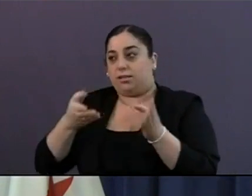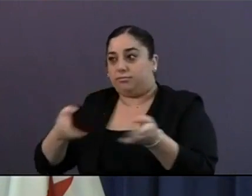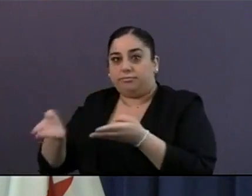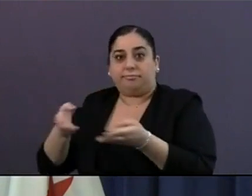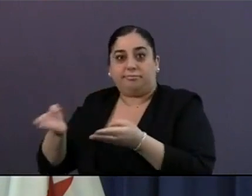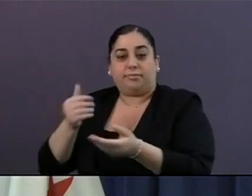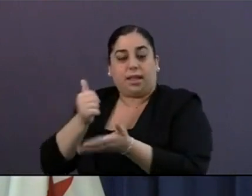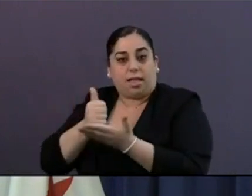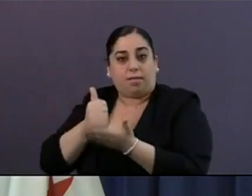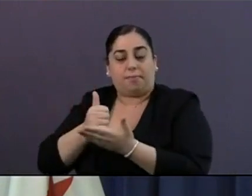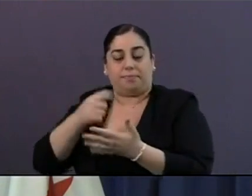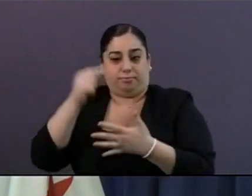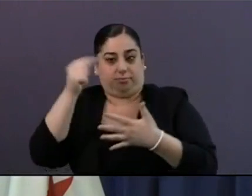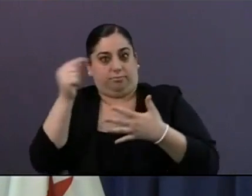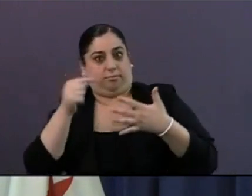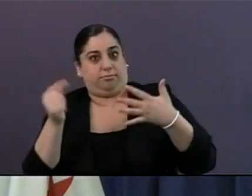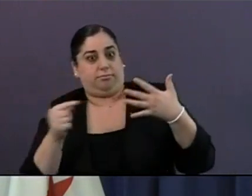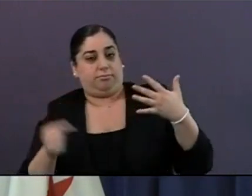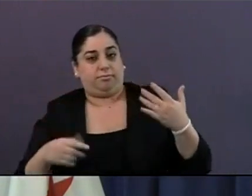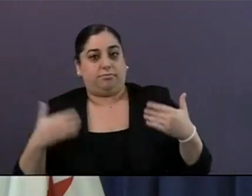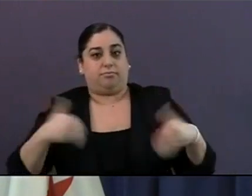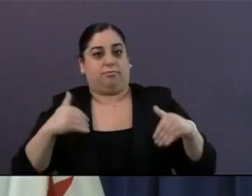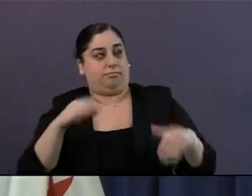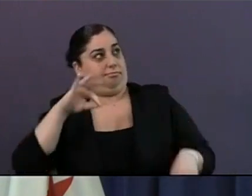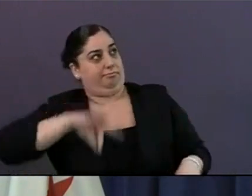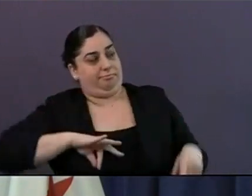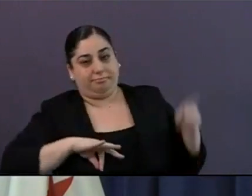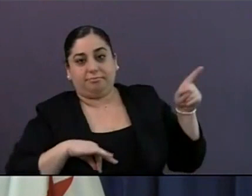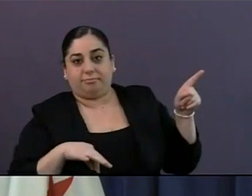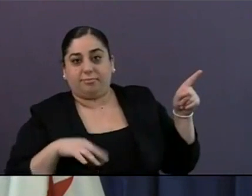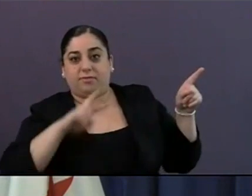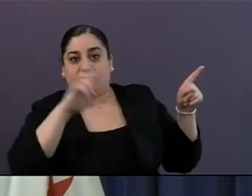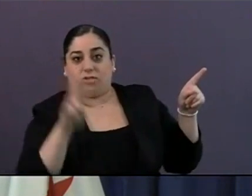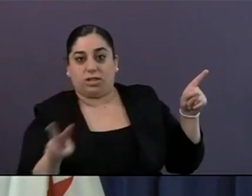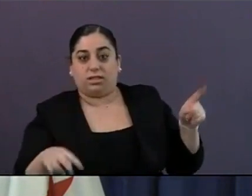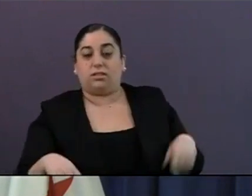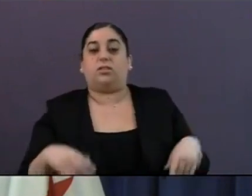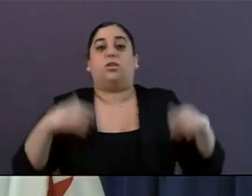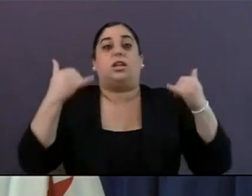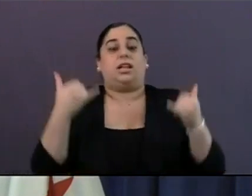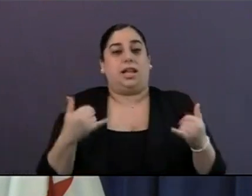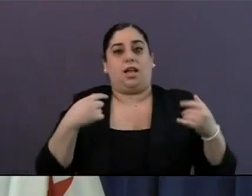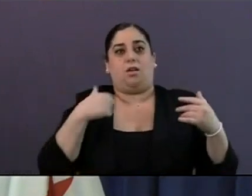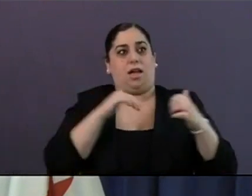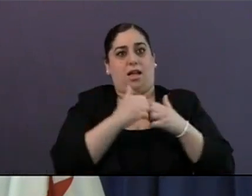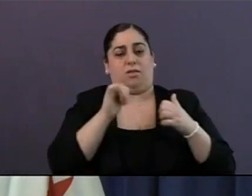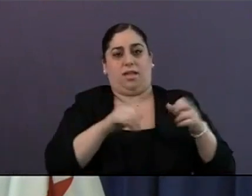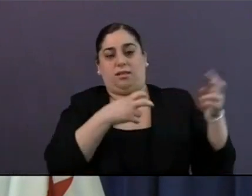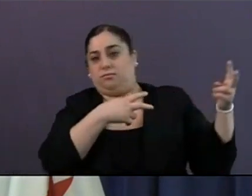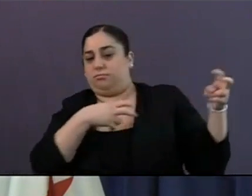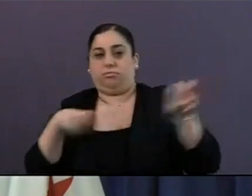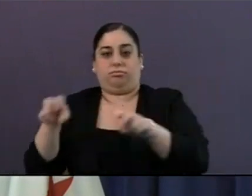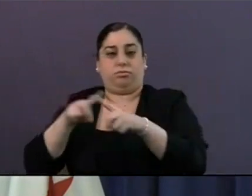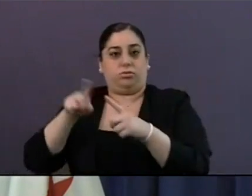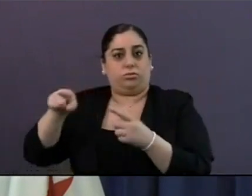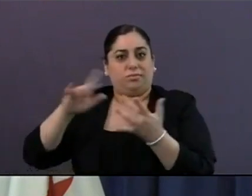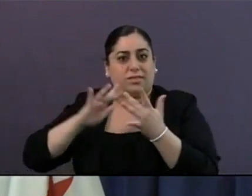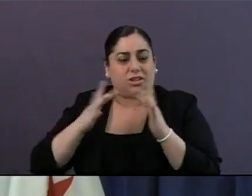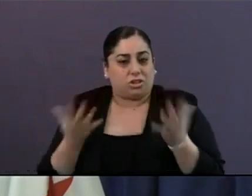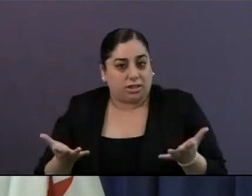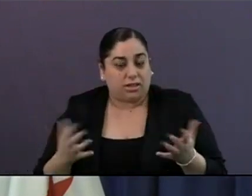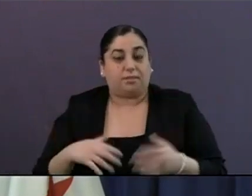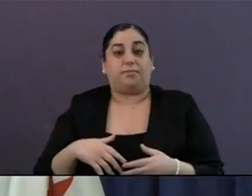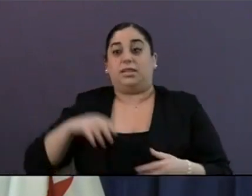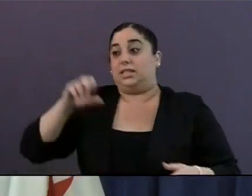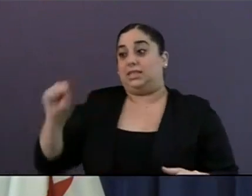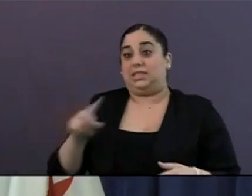is transforming everything we do and how we do it. San Diego continues to lead in the forefront on adopting to this change.